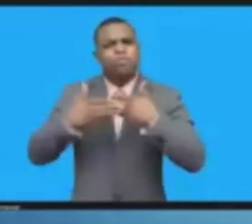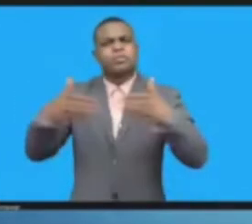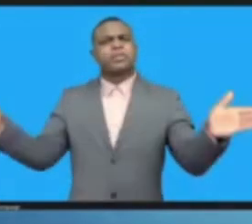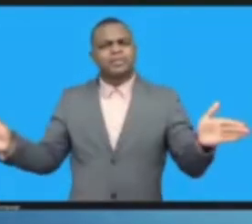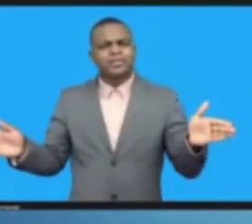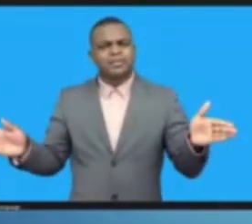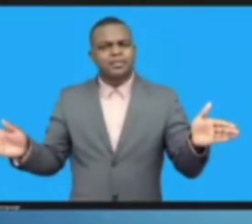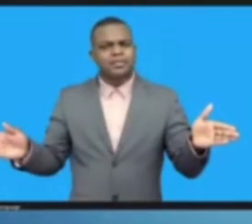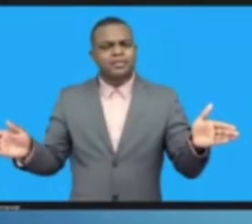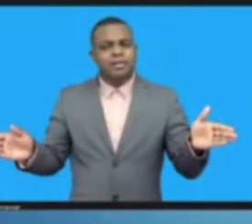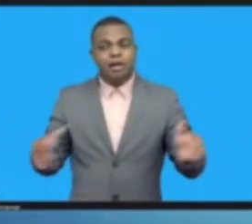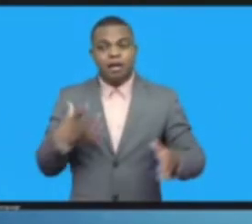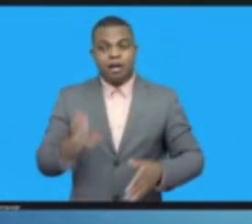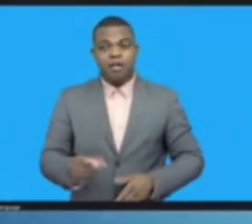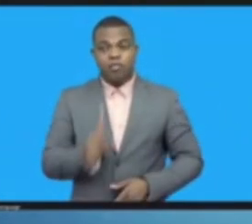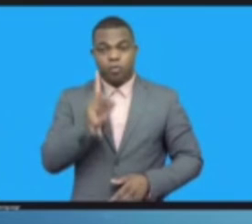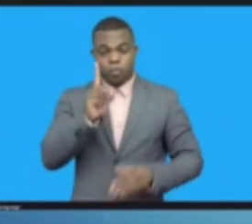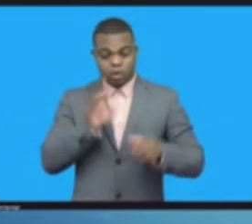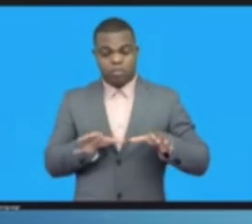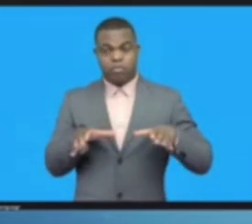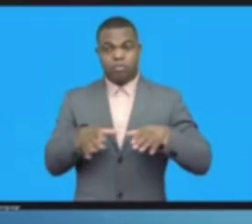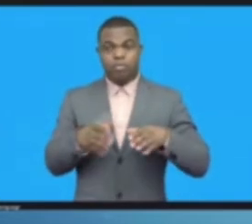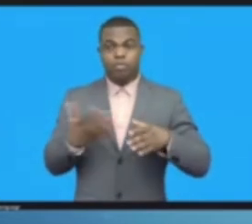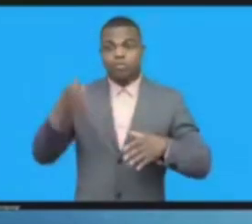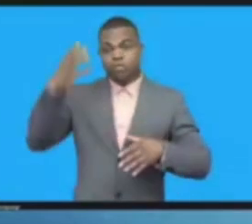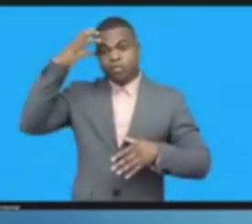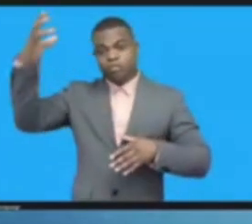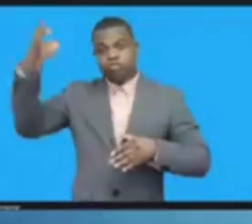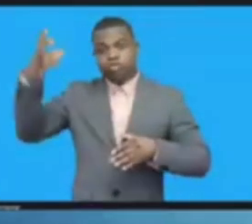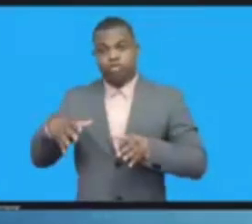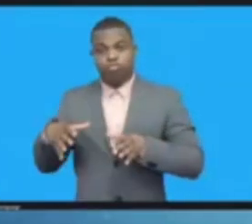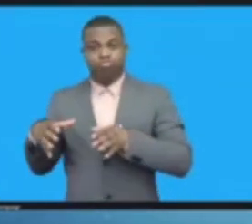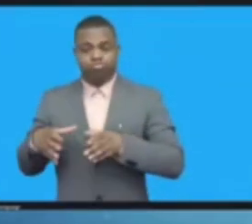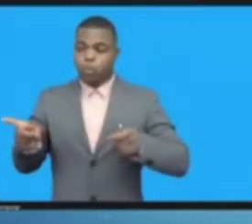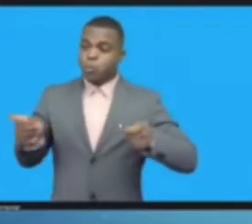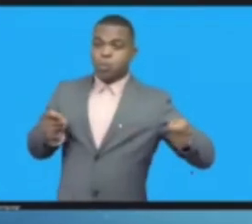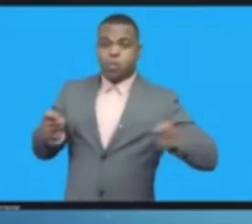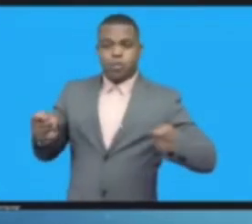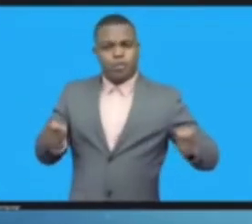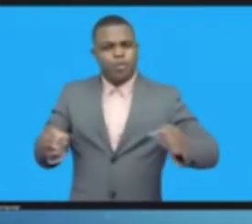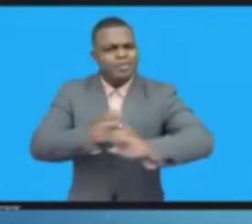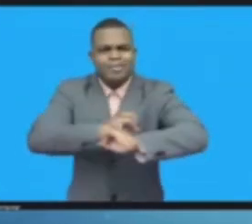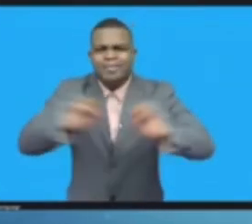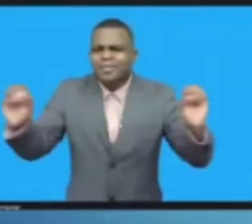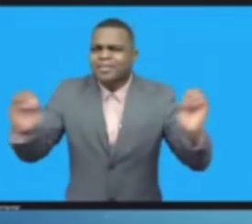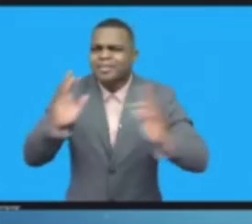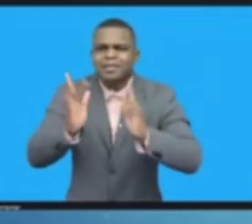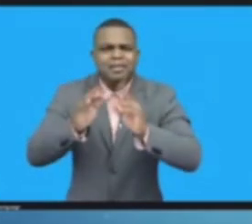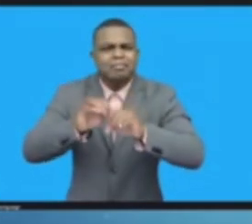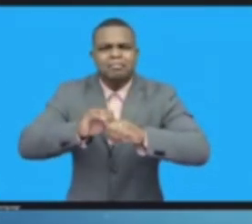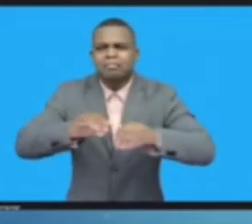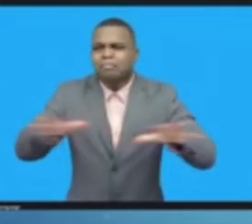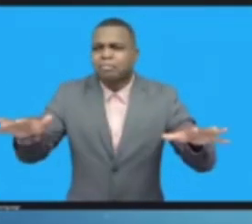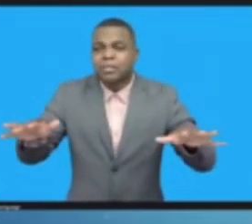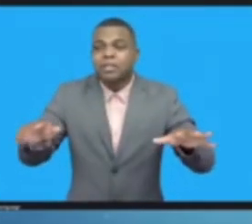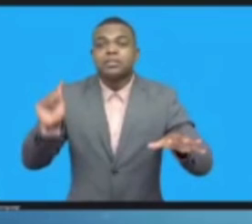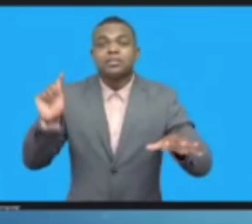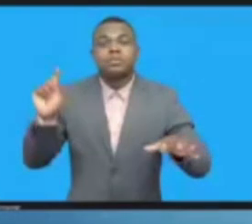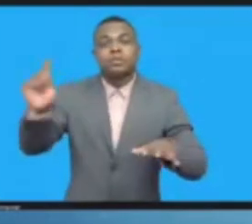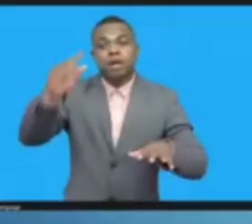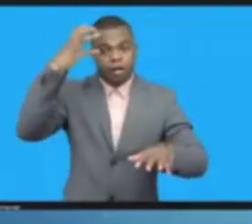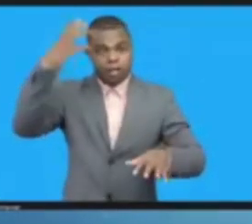hell is played with good intentions to take this over. So far, we've been able, with the help of you, to sustain the model we have,